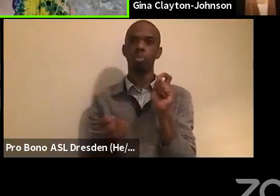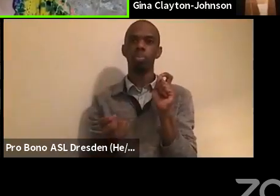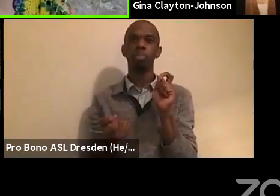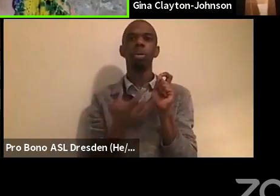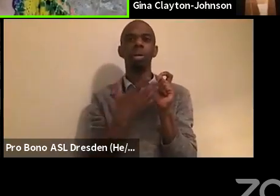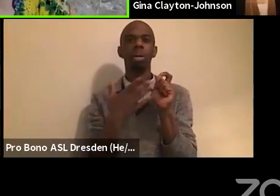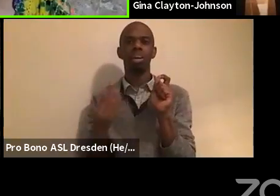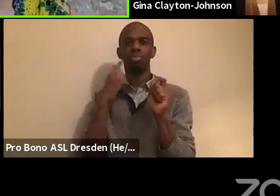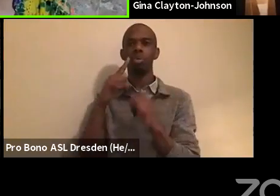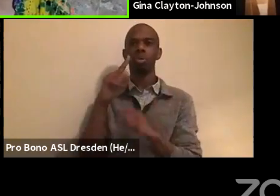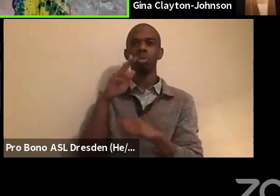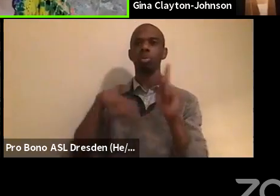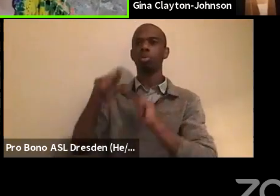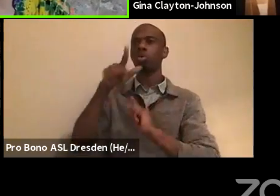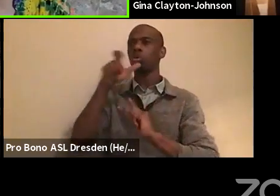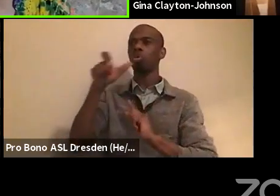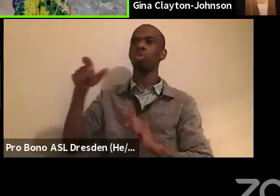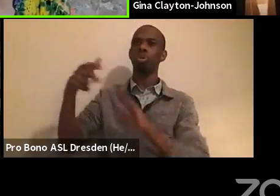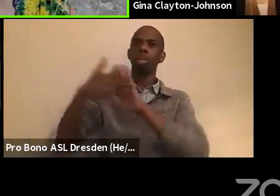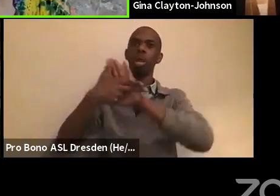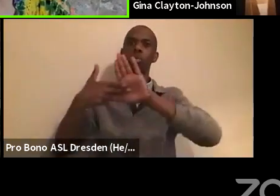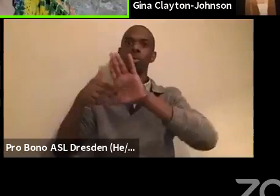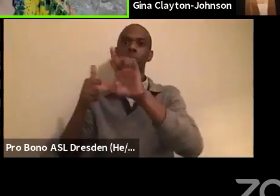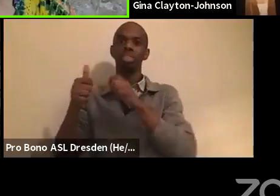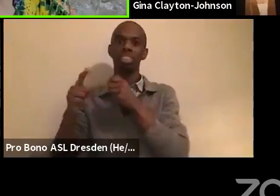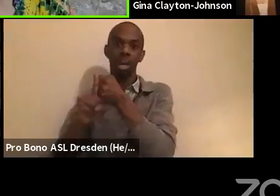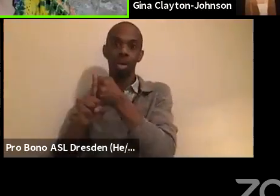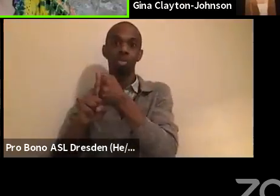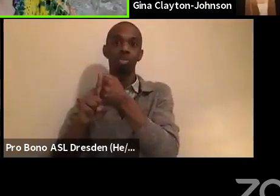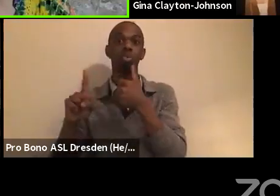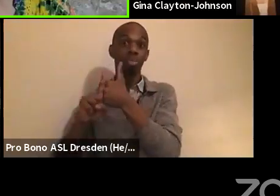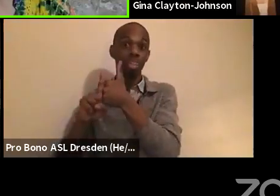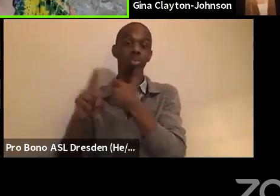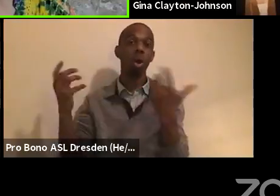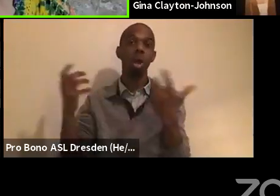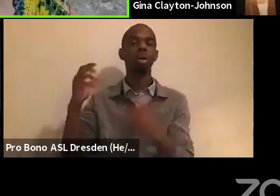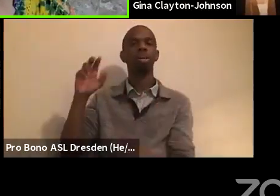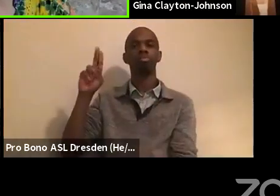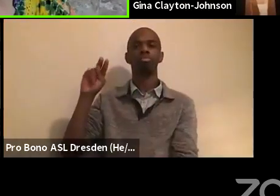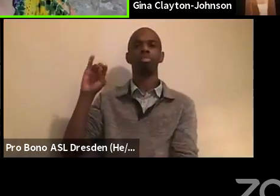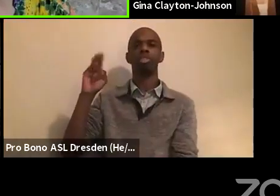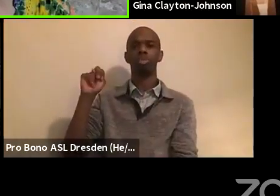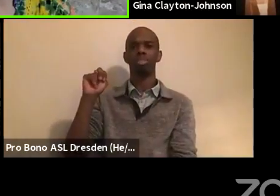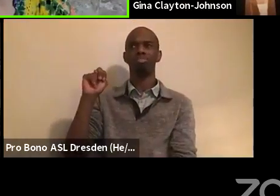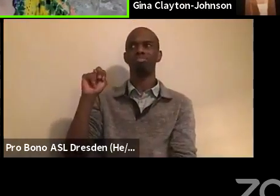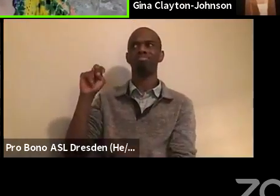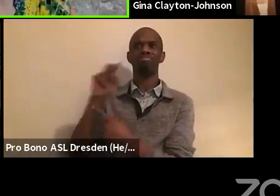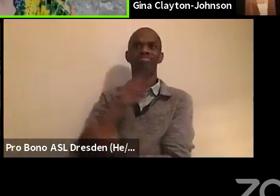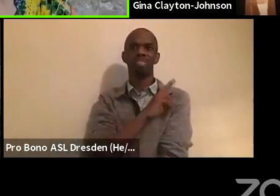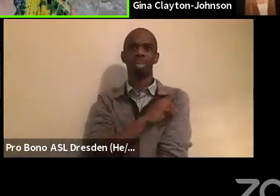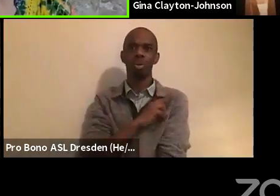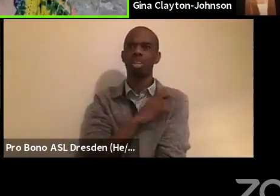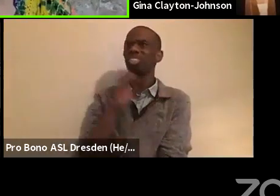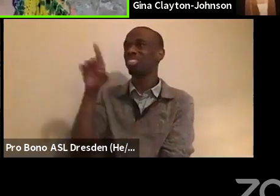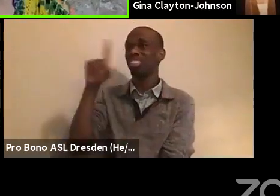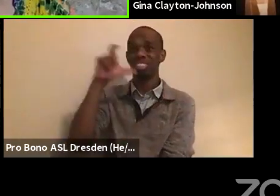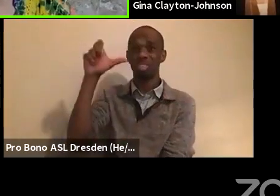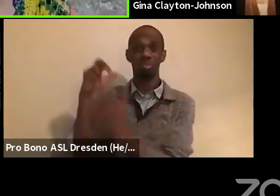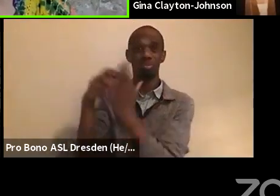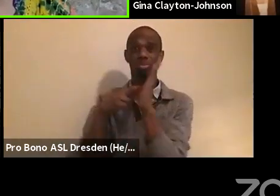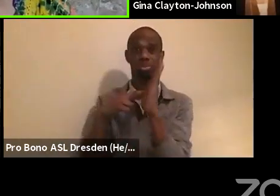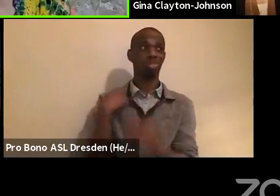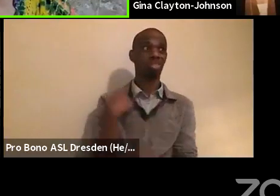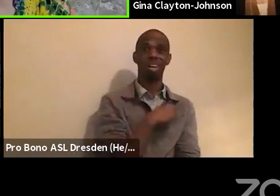unions they are not unions they don't represent the will of working class people they represent the narrow interests of often